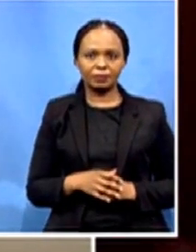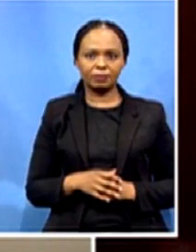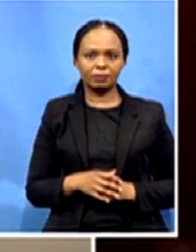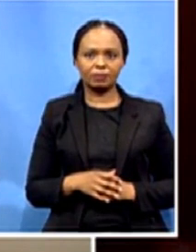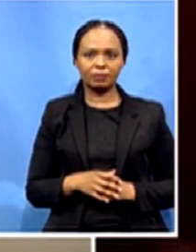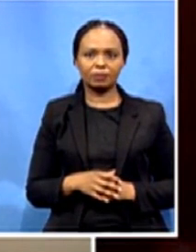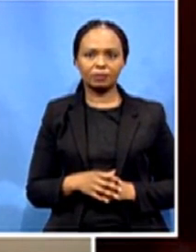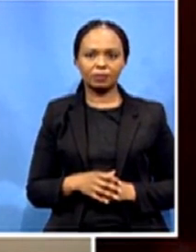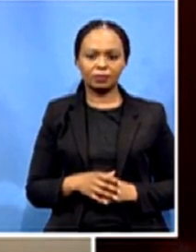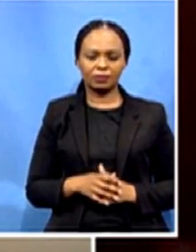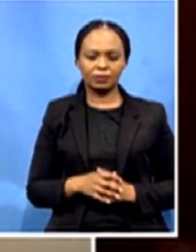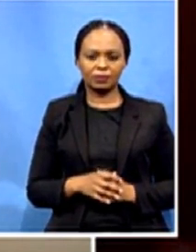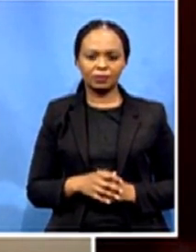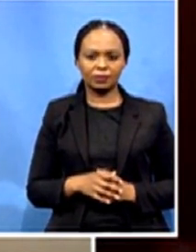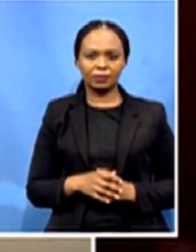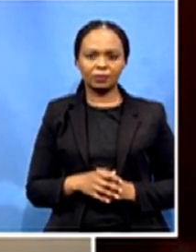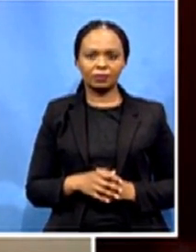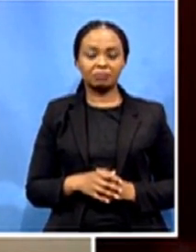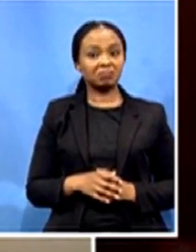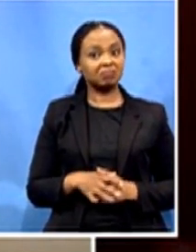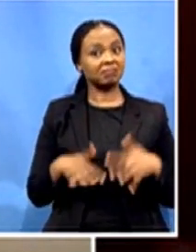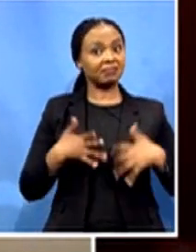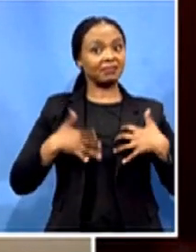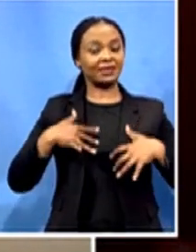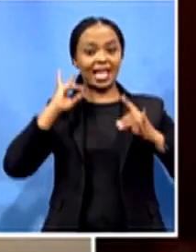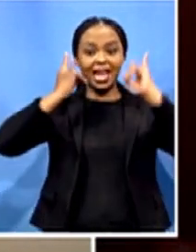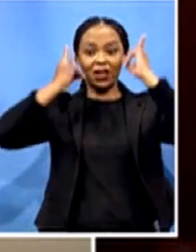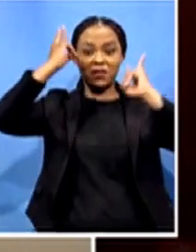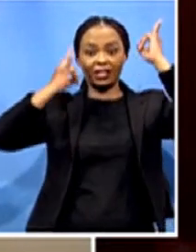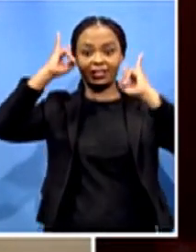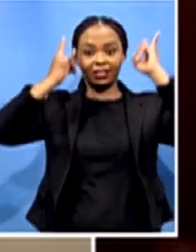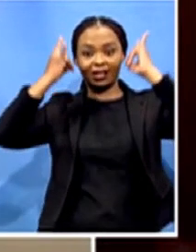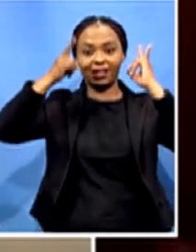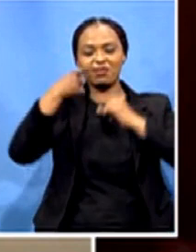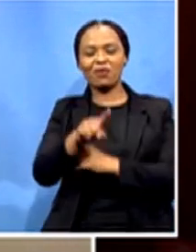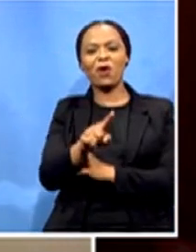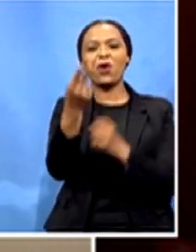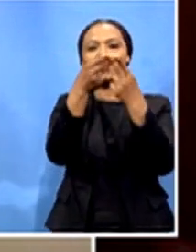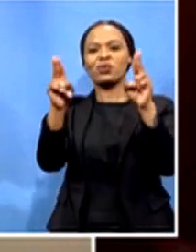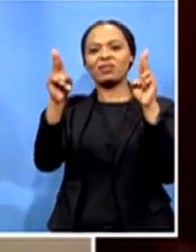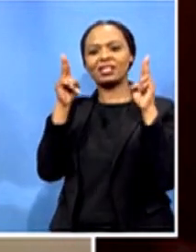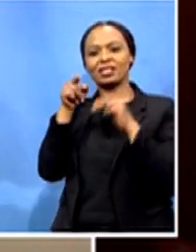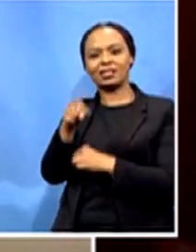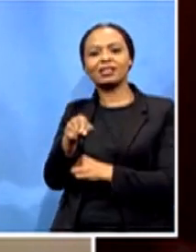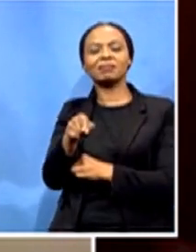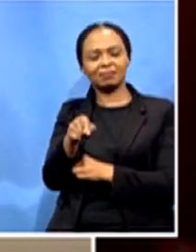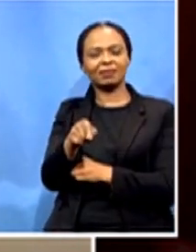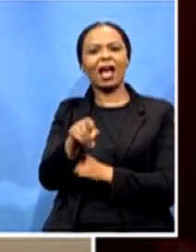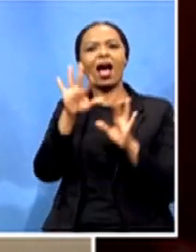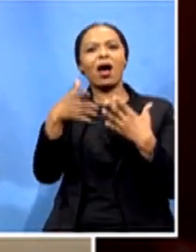for the university uh how do you hope to to take it forward in terms of making it part of the market